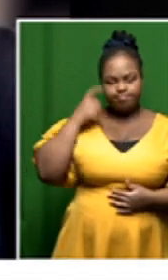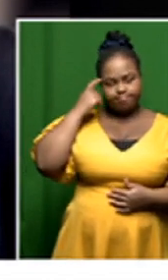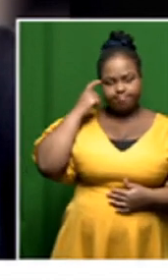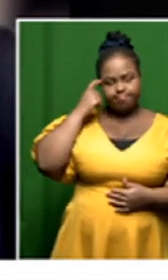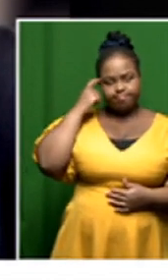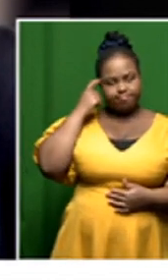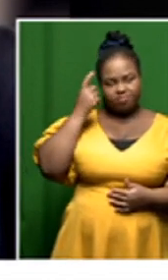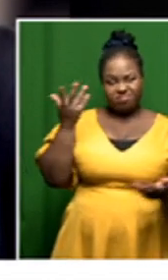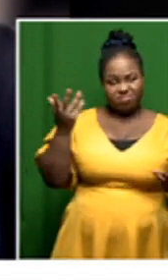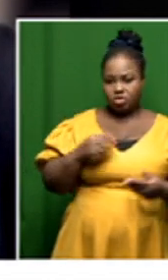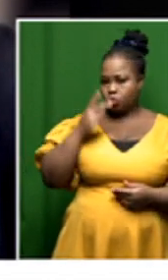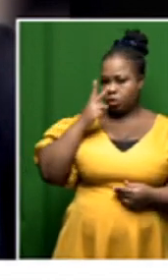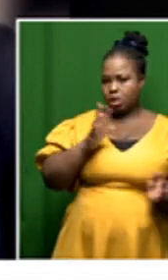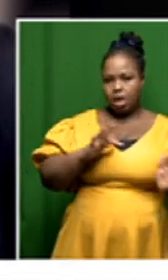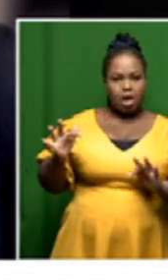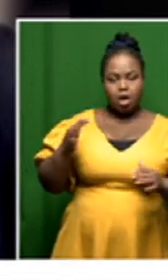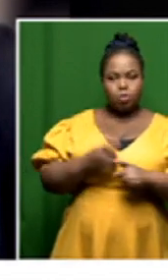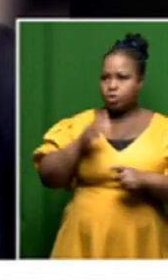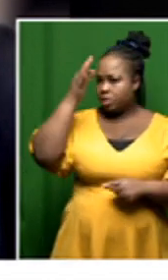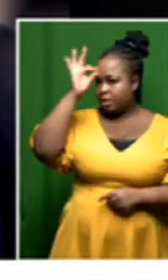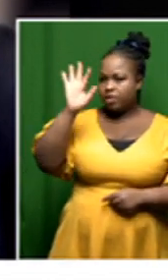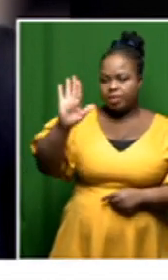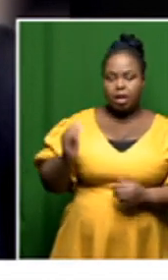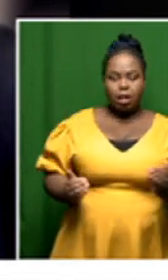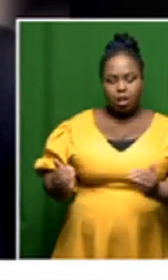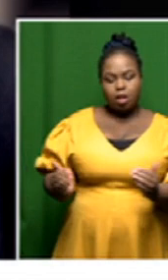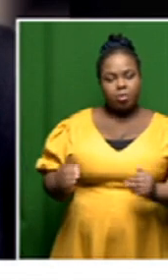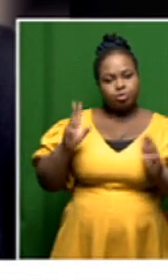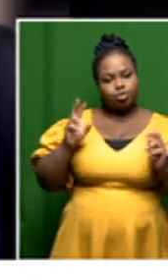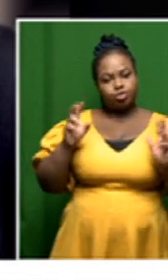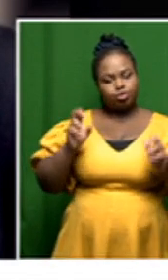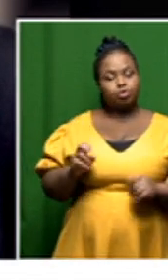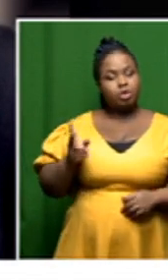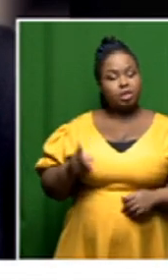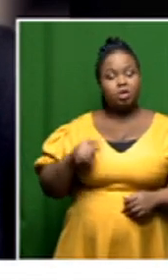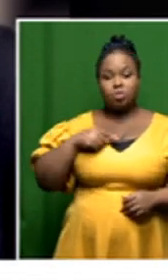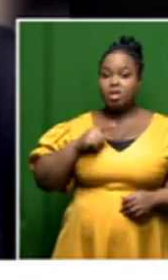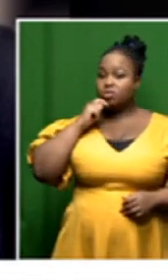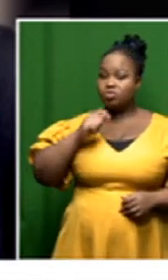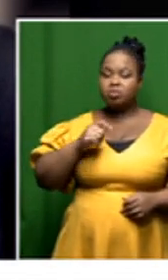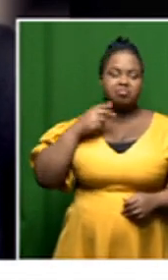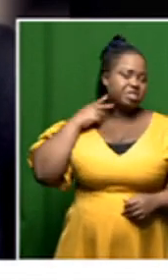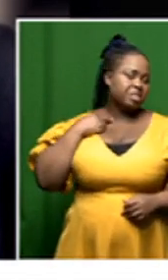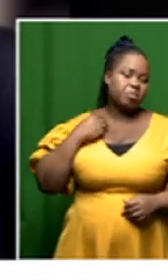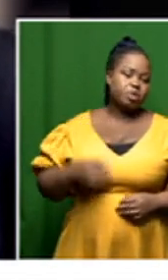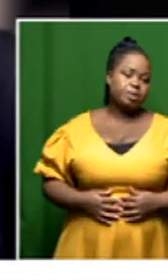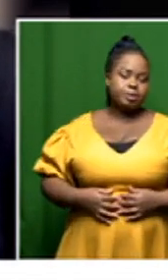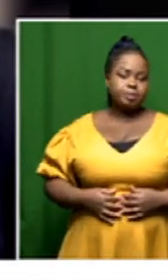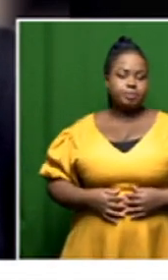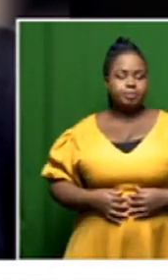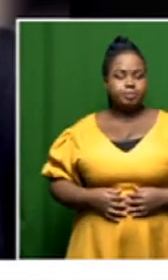as to the way the the state is handling these matters and this is a really really disappointing families